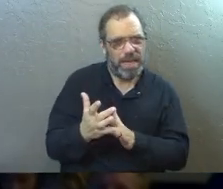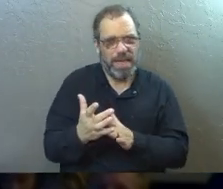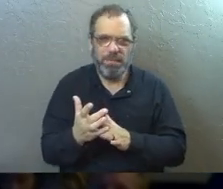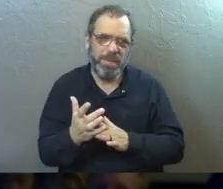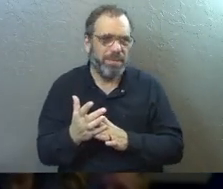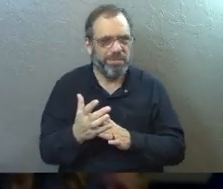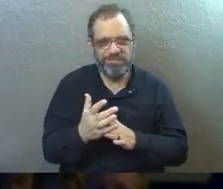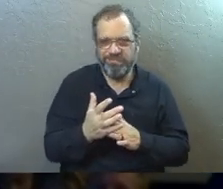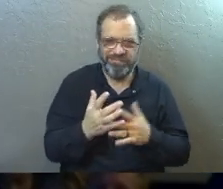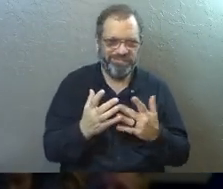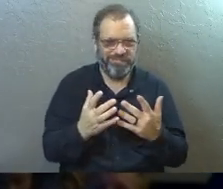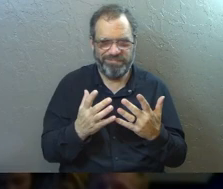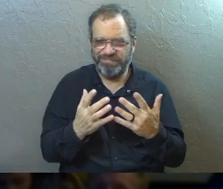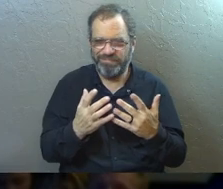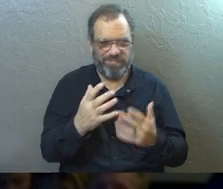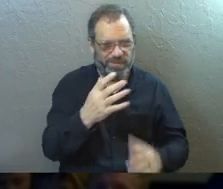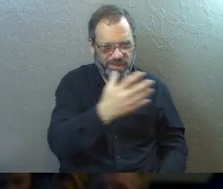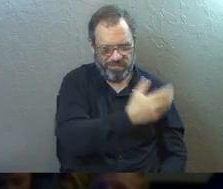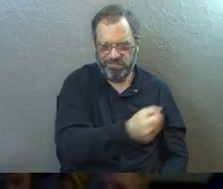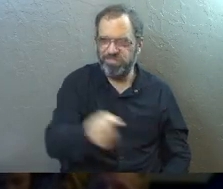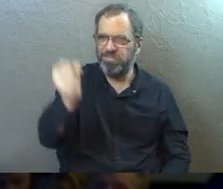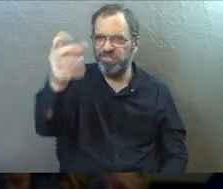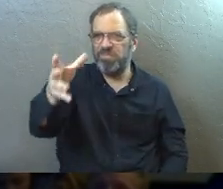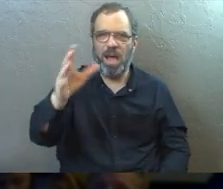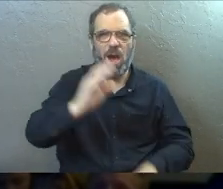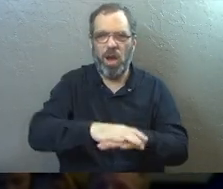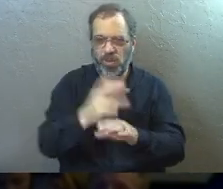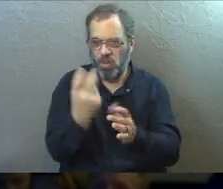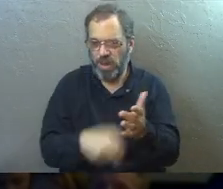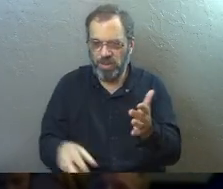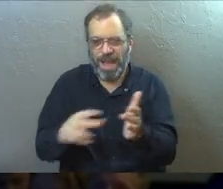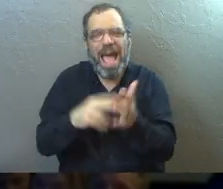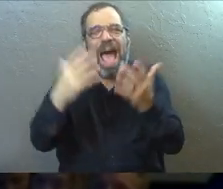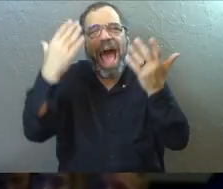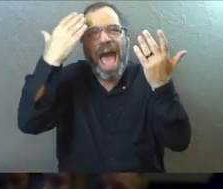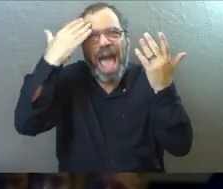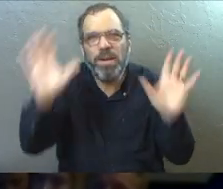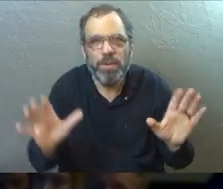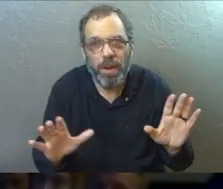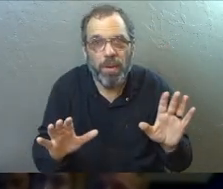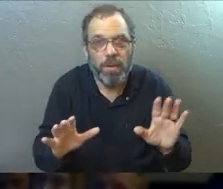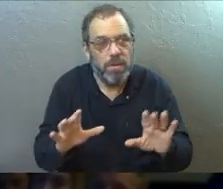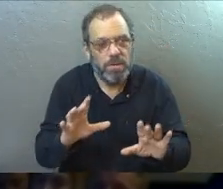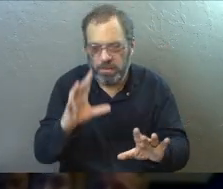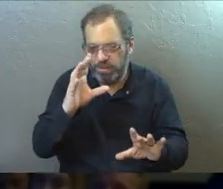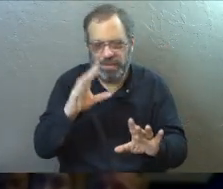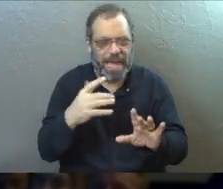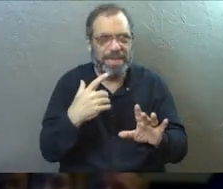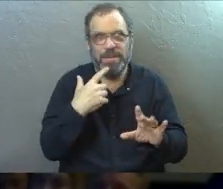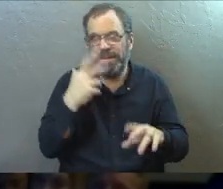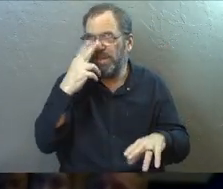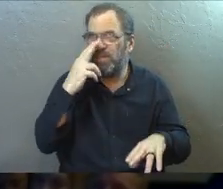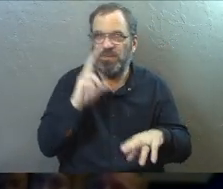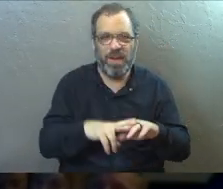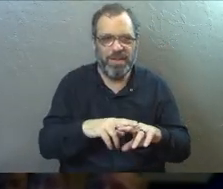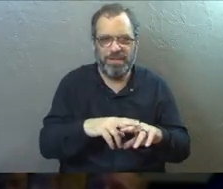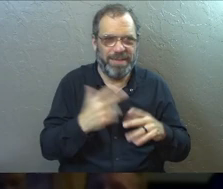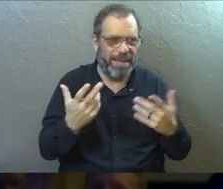had teleportation superpowers. And maybe we will too upon resurrection. So there you go. Don't quote me on that. I just think it's fun. Amen.